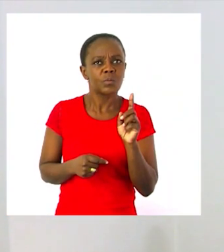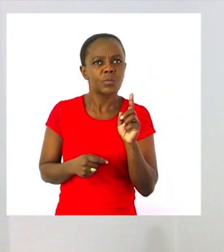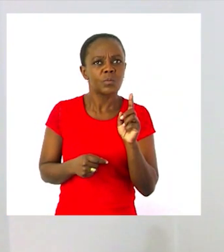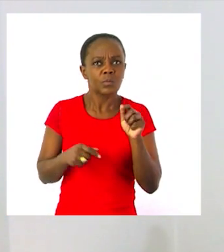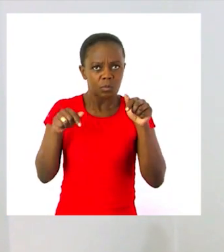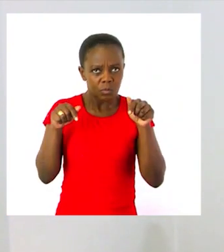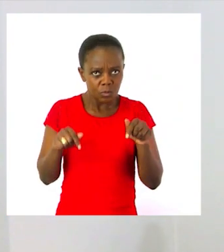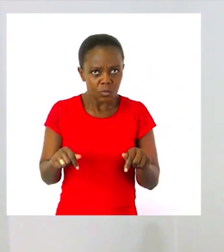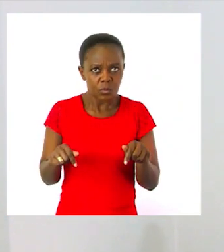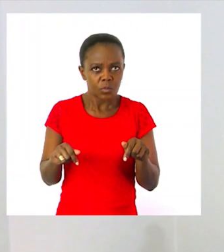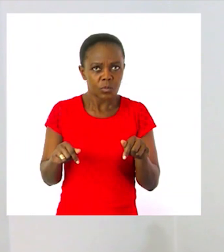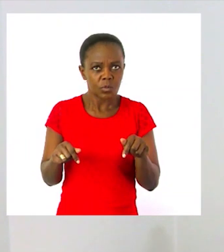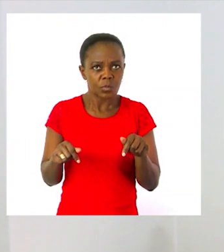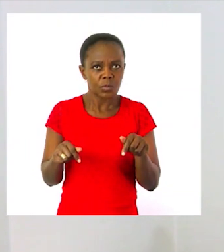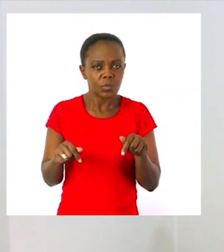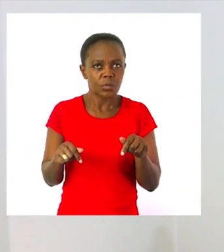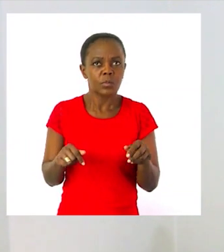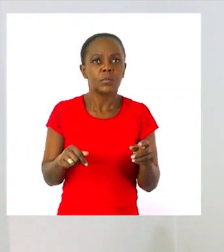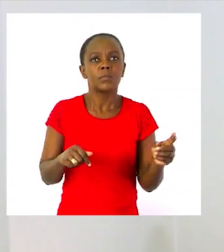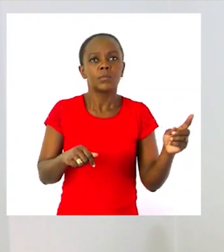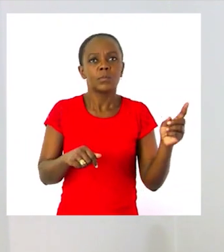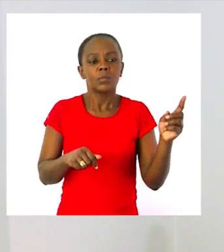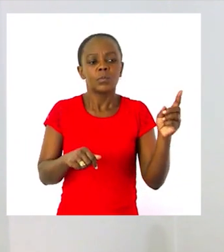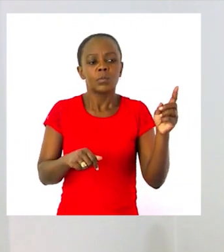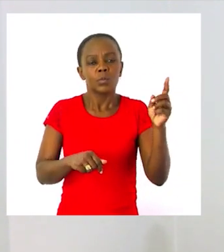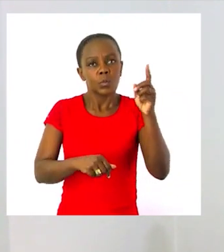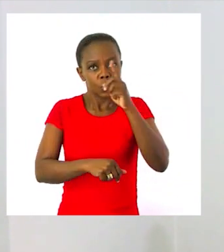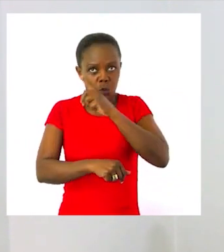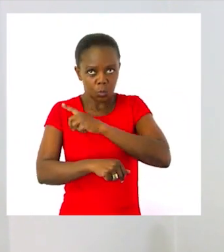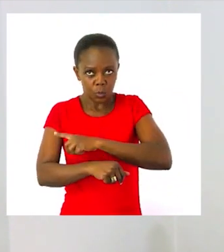Today we're going to be talking about days of the week.